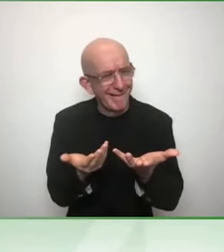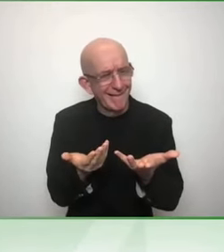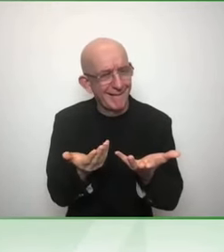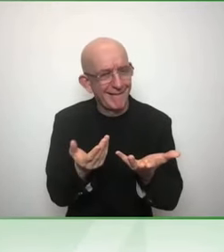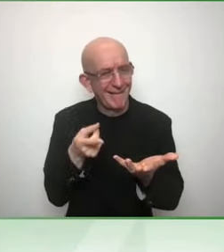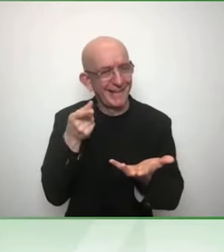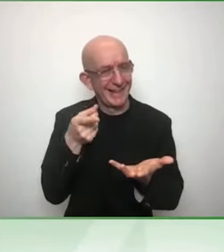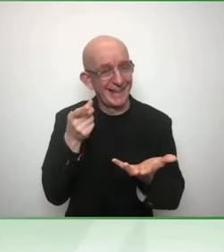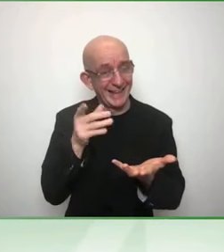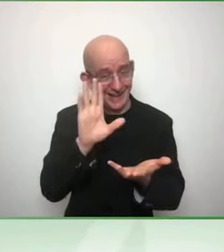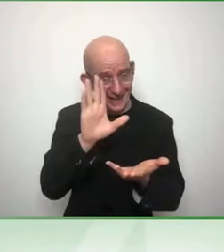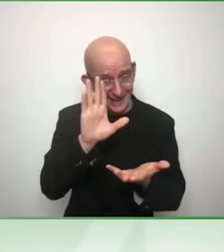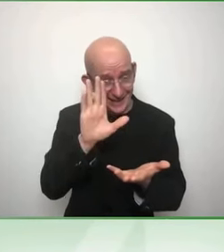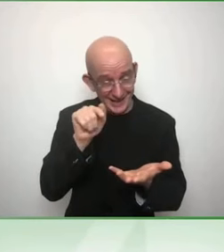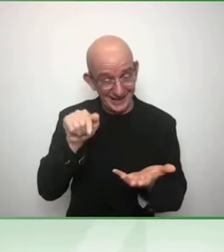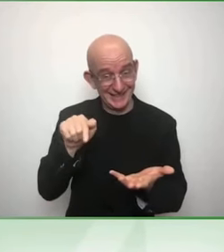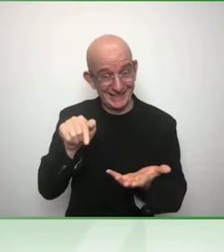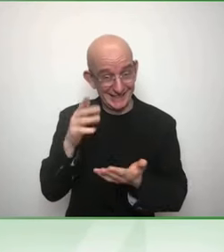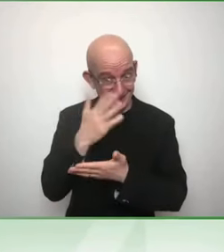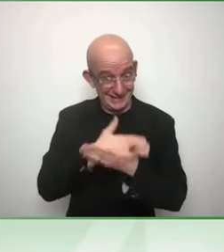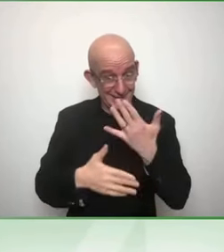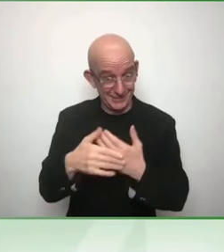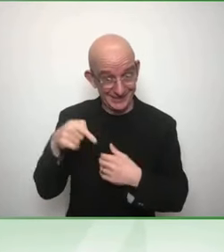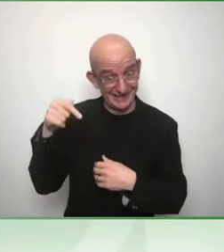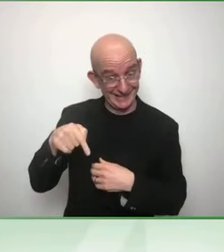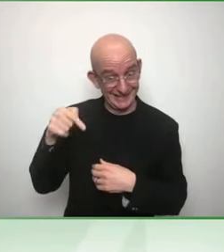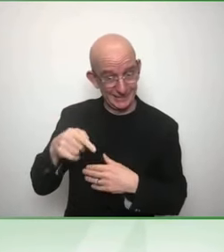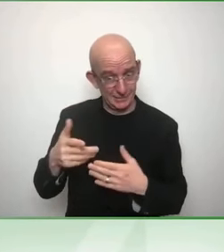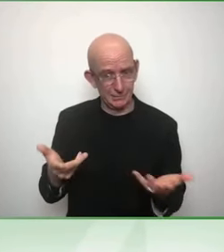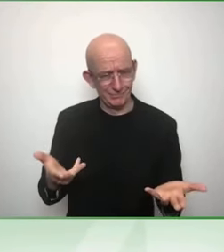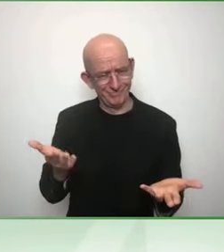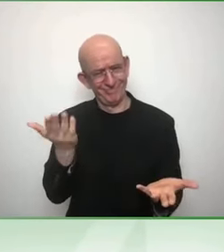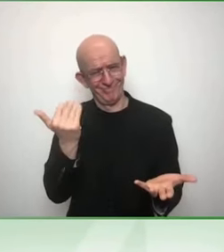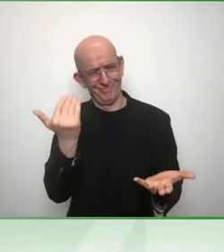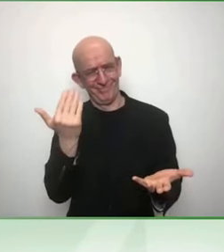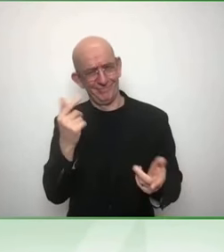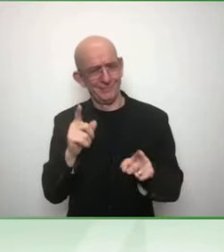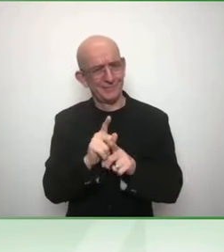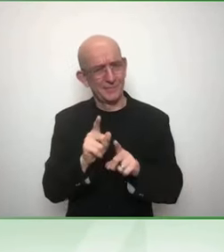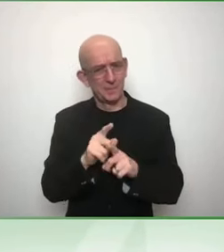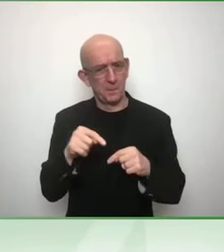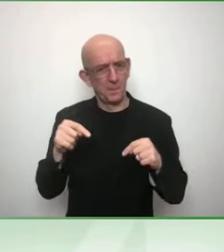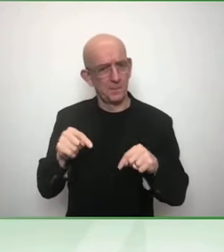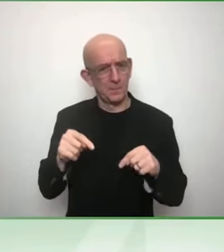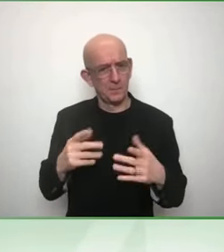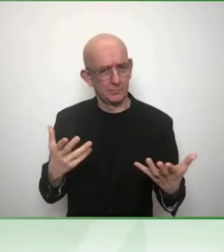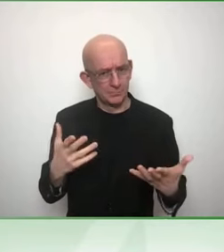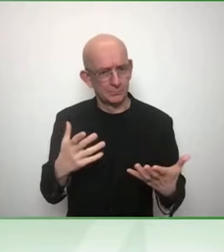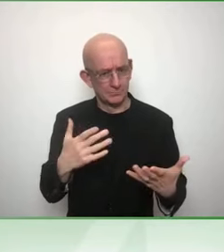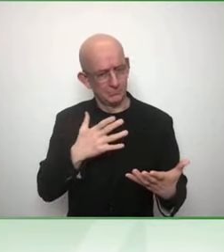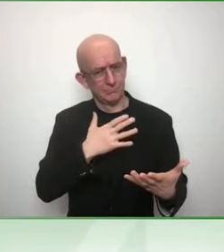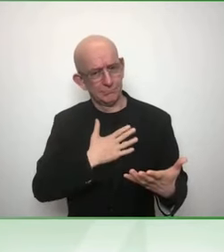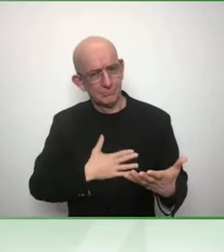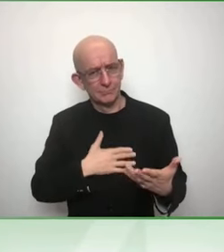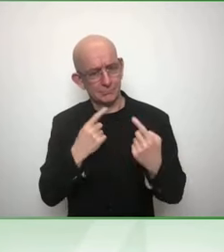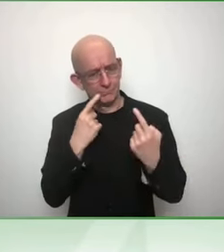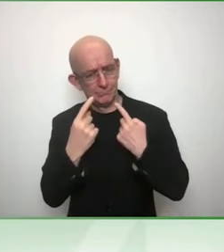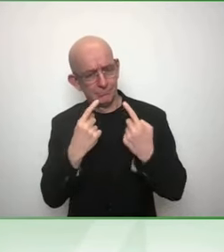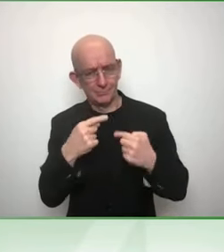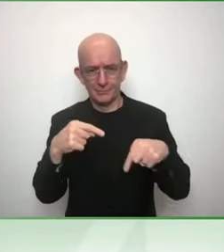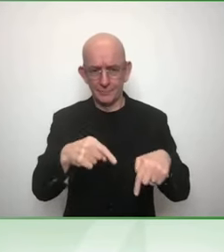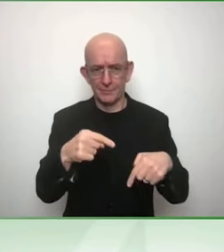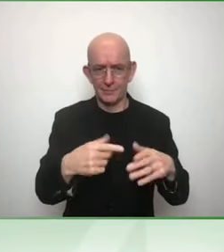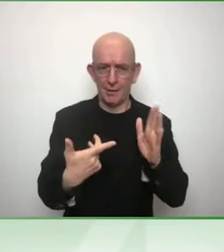leader with a lived experience of disability on panels speaking about education, policy, development,